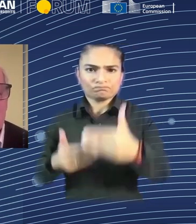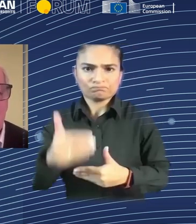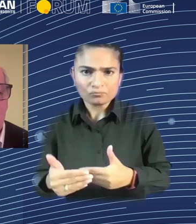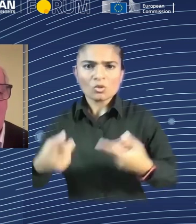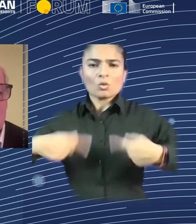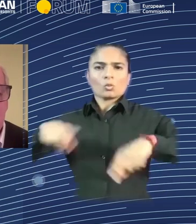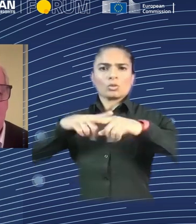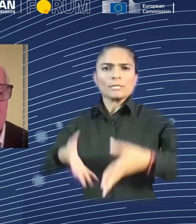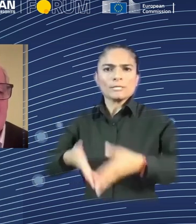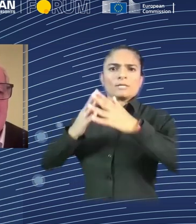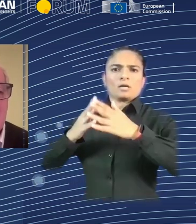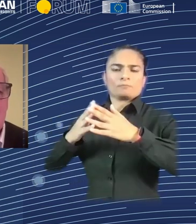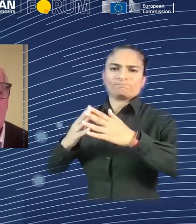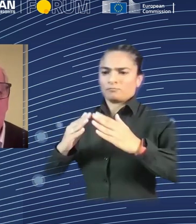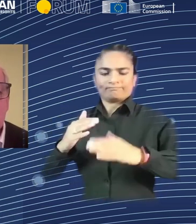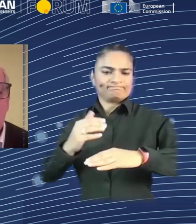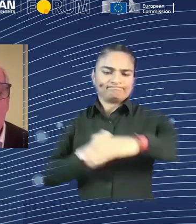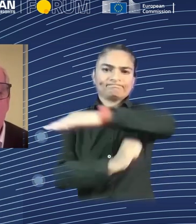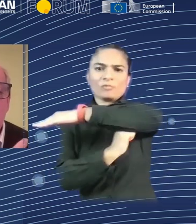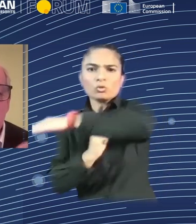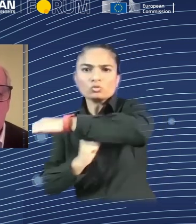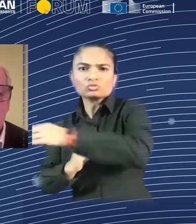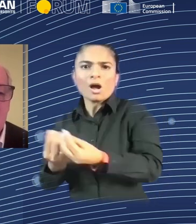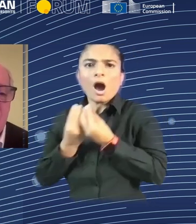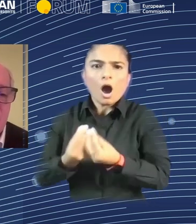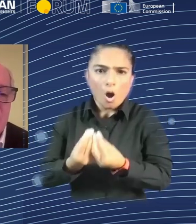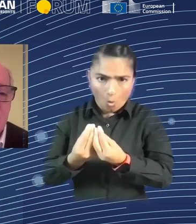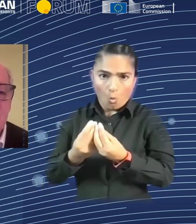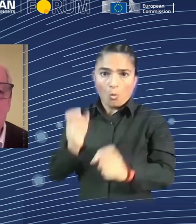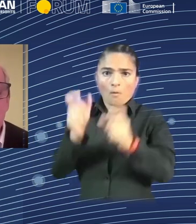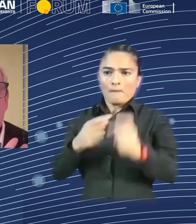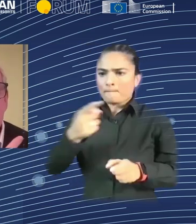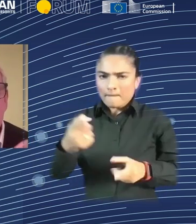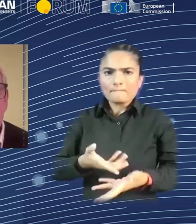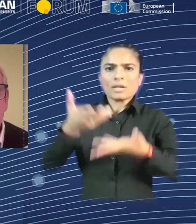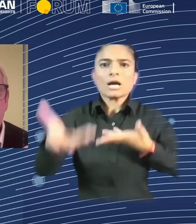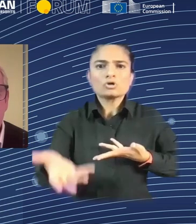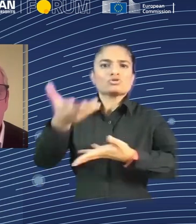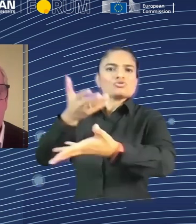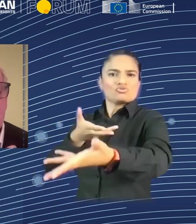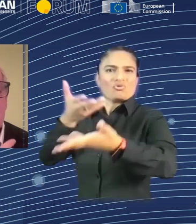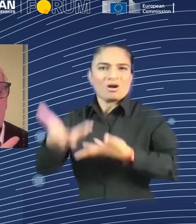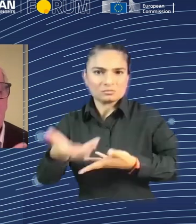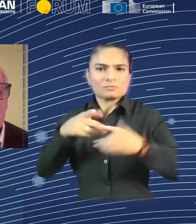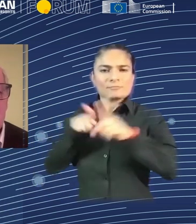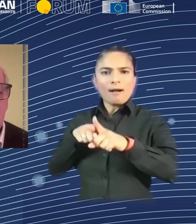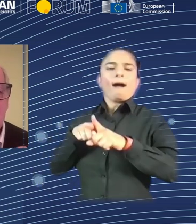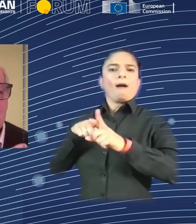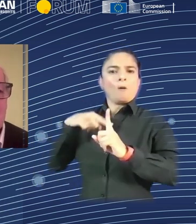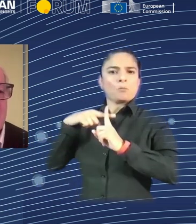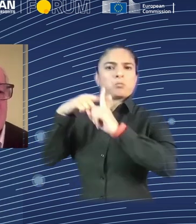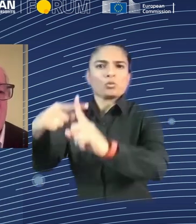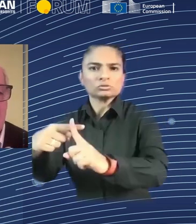strong positive effect. And then also in the education system and the professions to